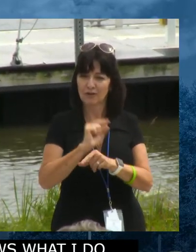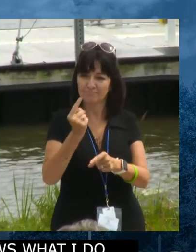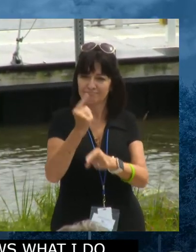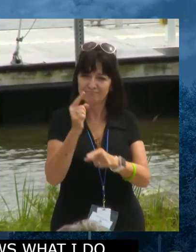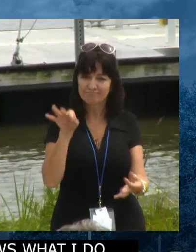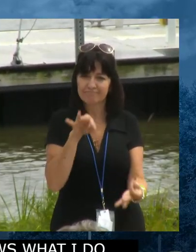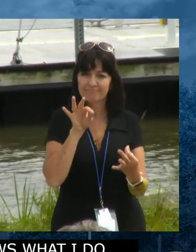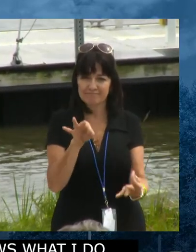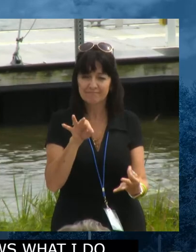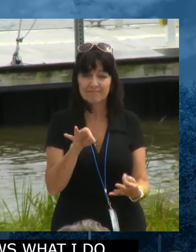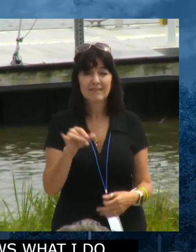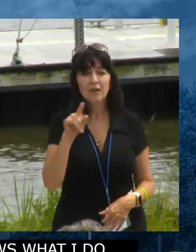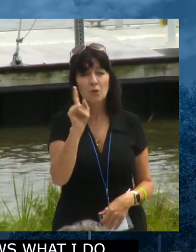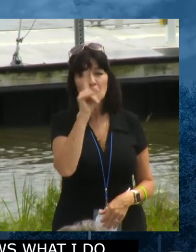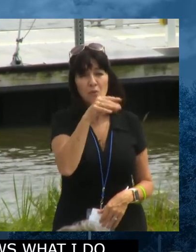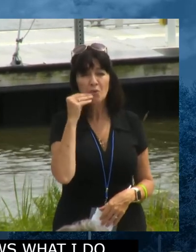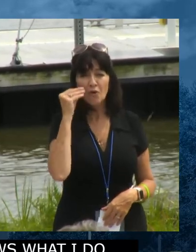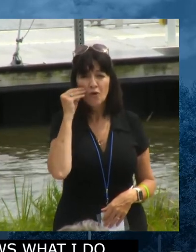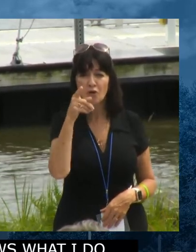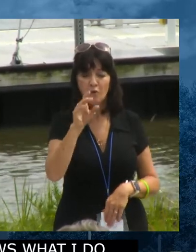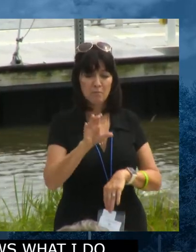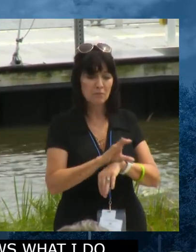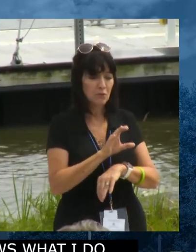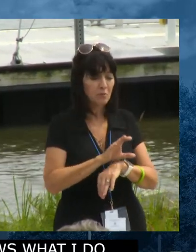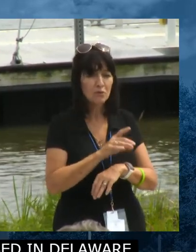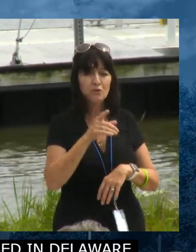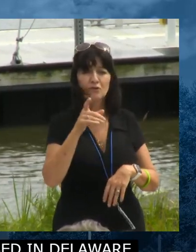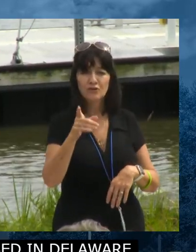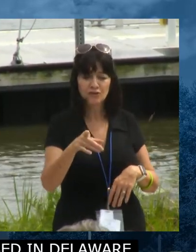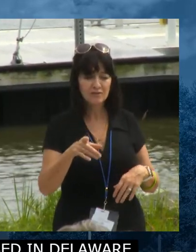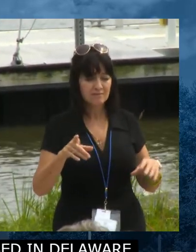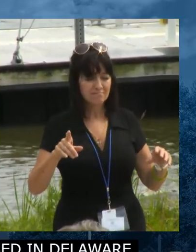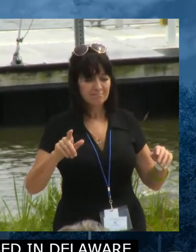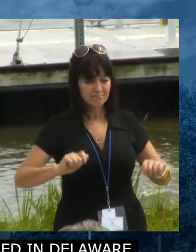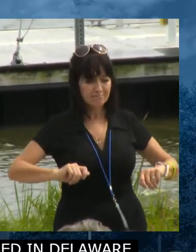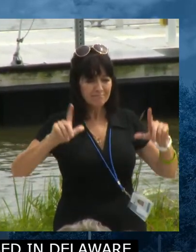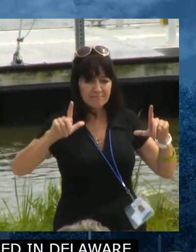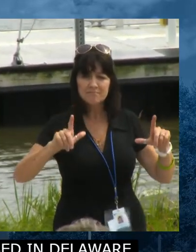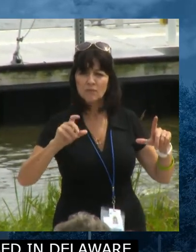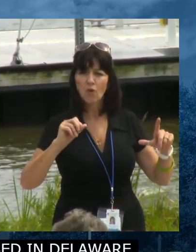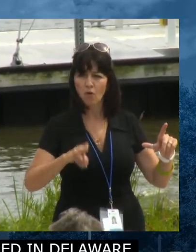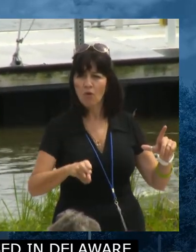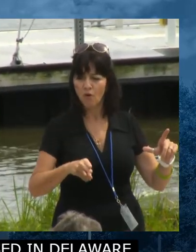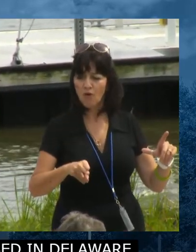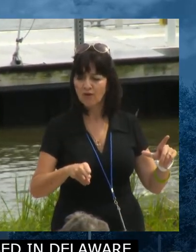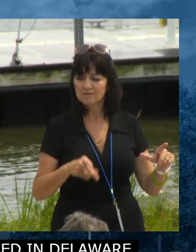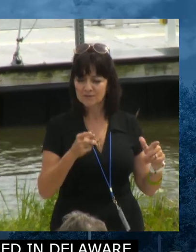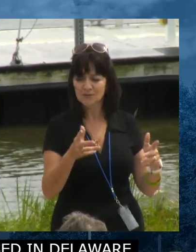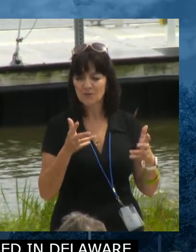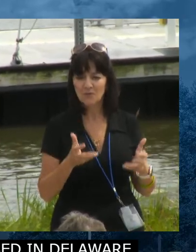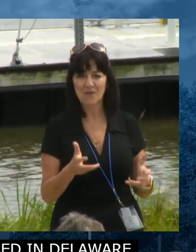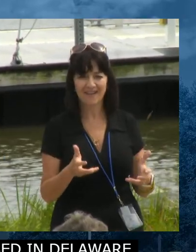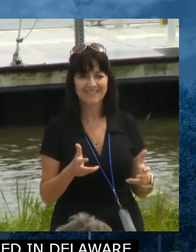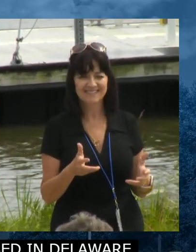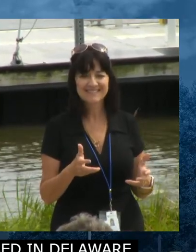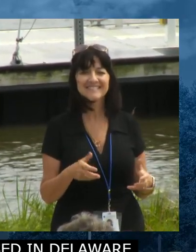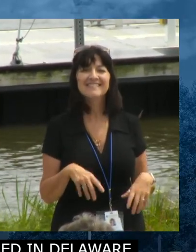your computer, the power's there. When you go to a foreign country and you try and drink the water, good catch.